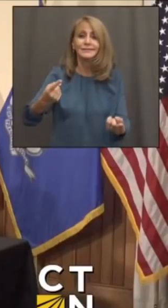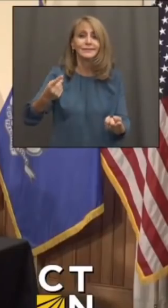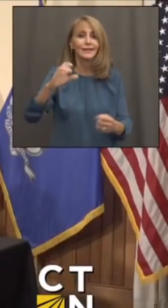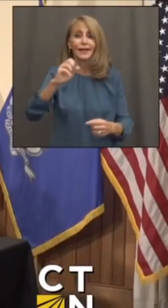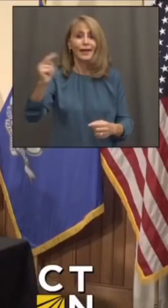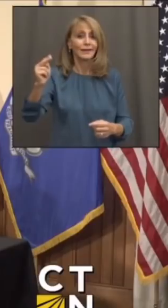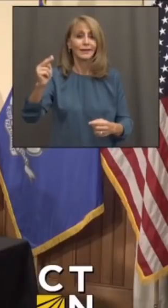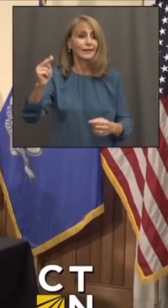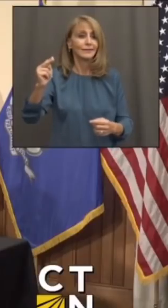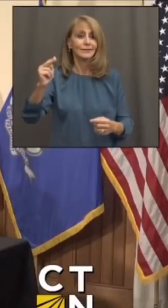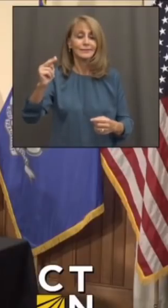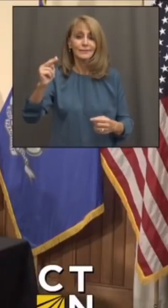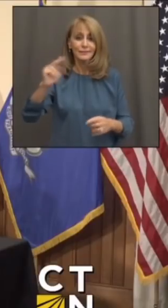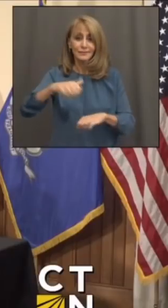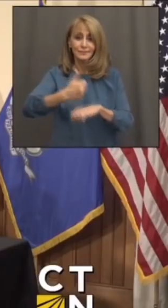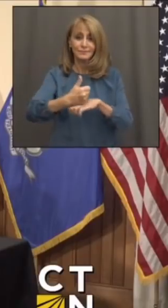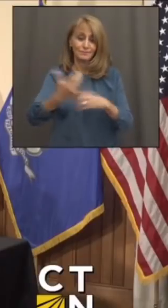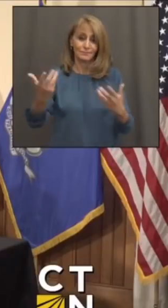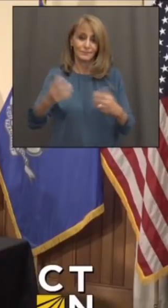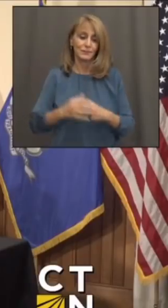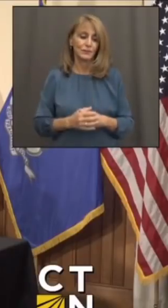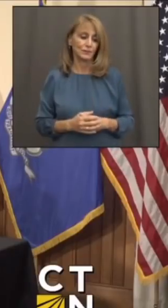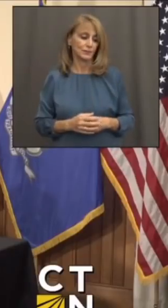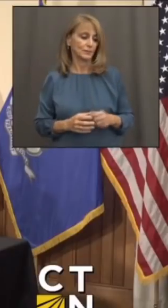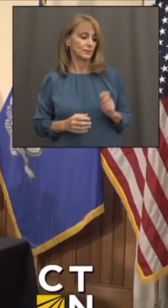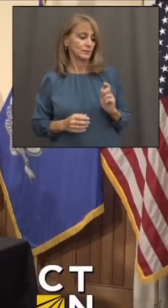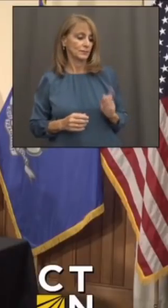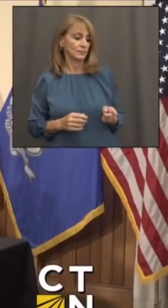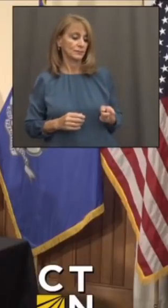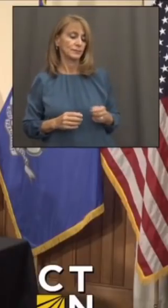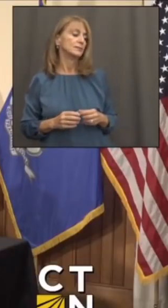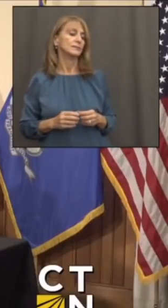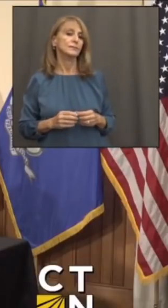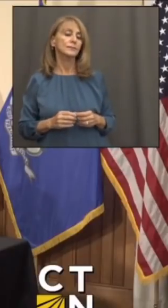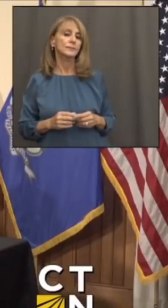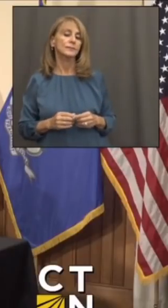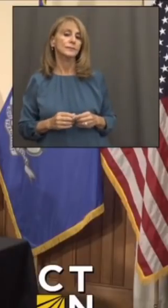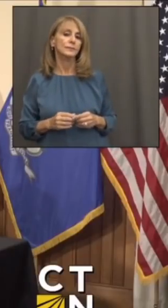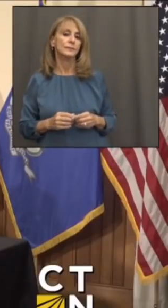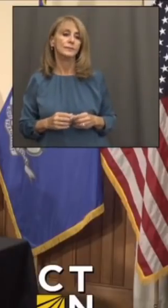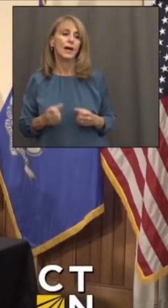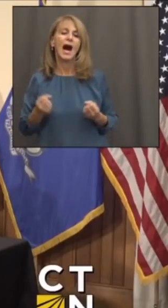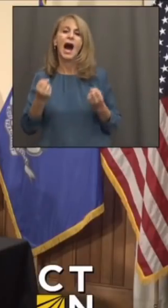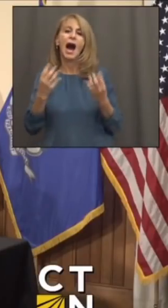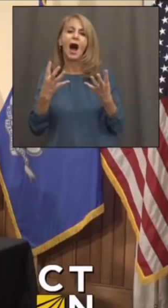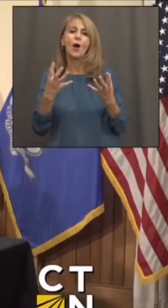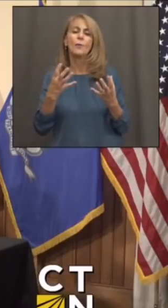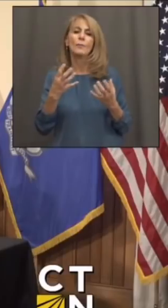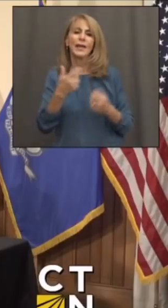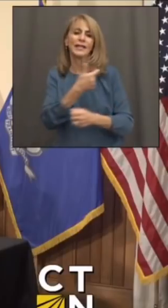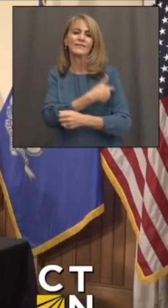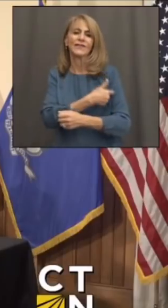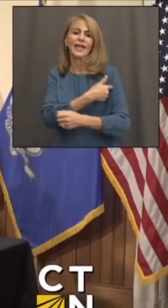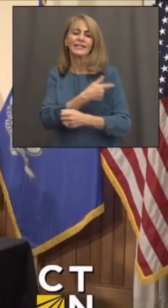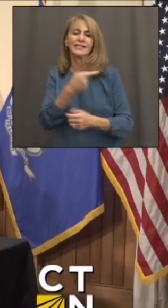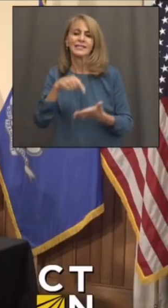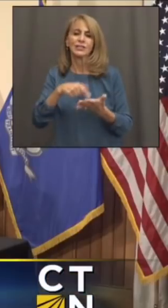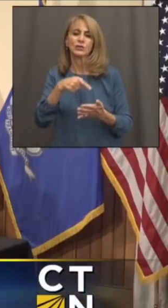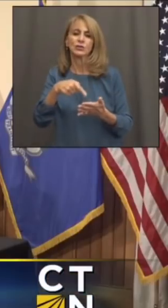Thanks. Josh, how many doses did Connecticut get this week and what do you anticipate next week?